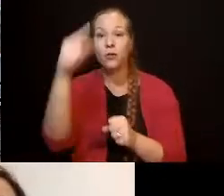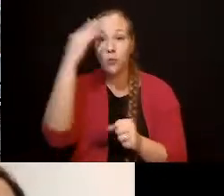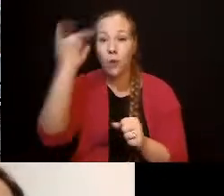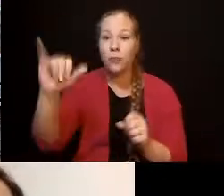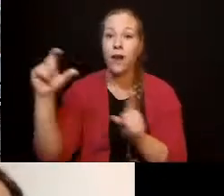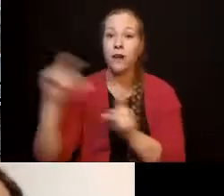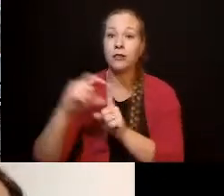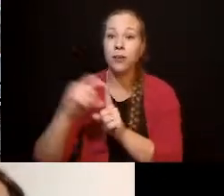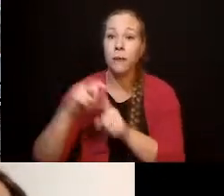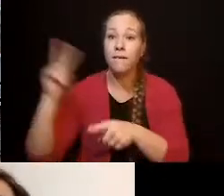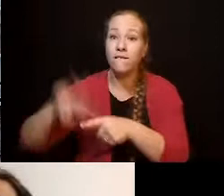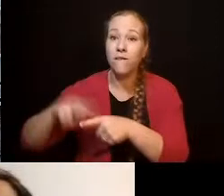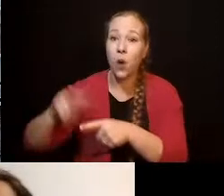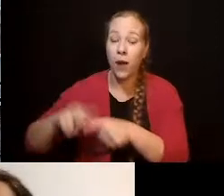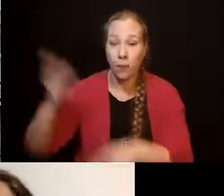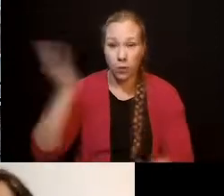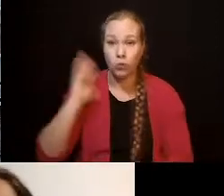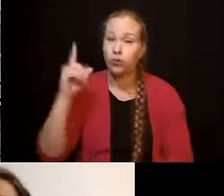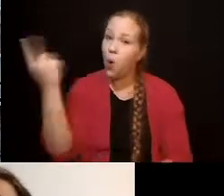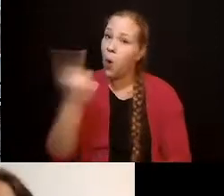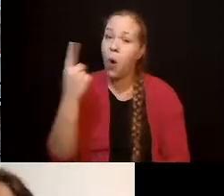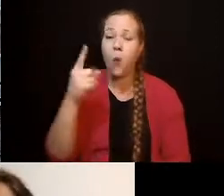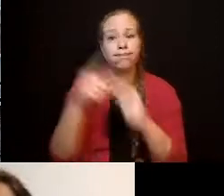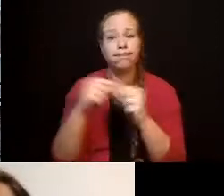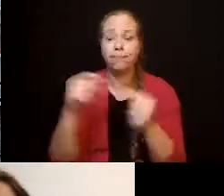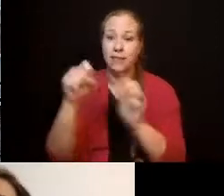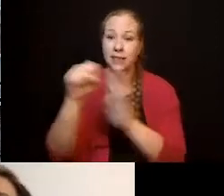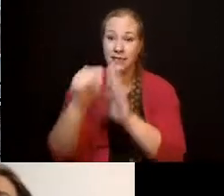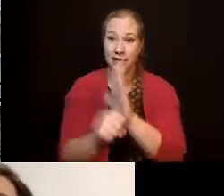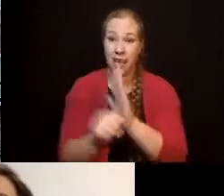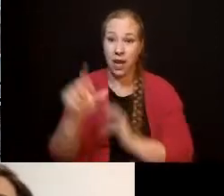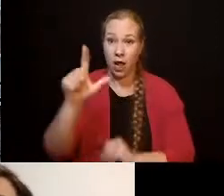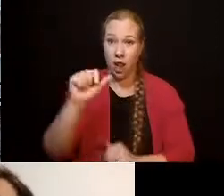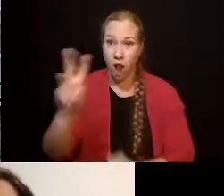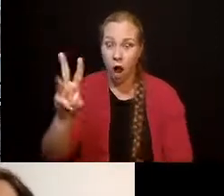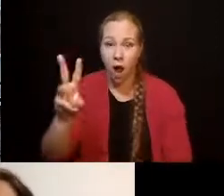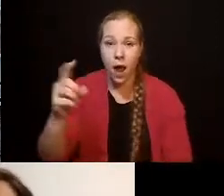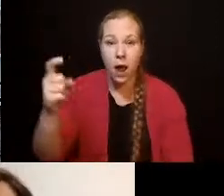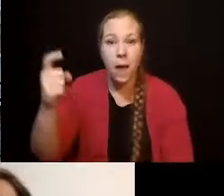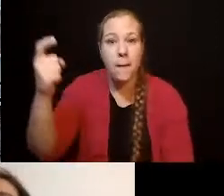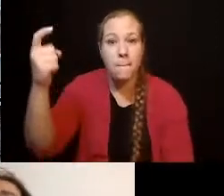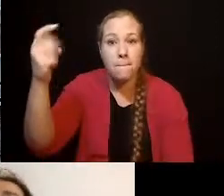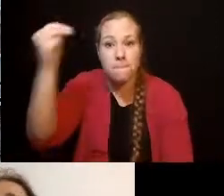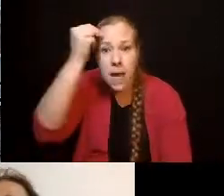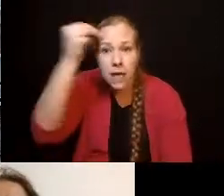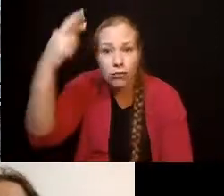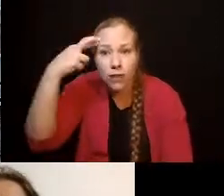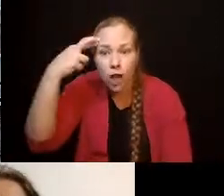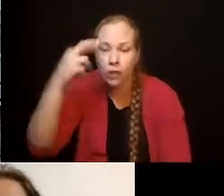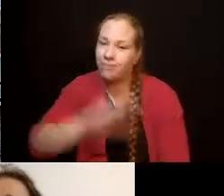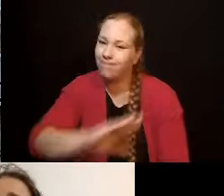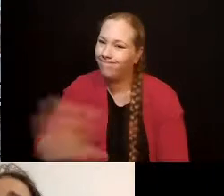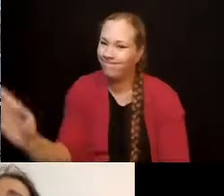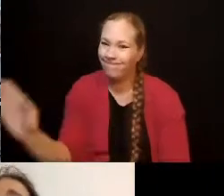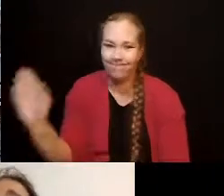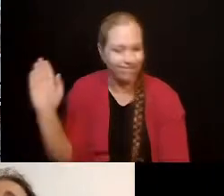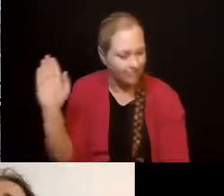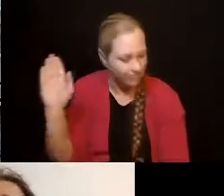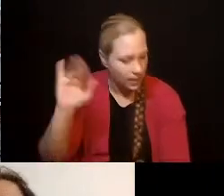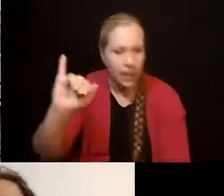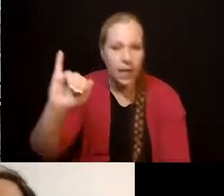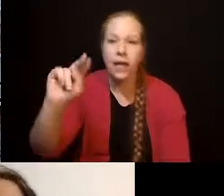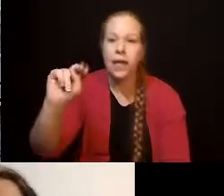state laws so that that no longer, it's now intellectual and developmental disabilities. It's no longer mental retardation.